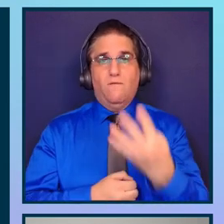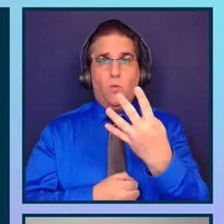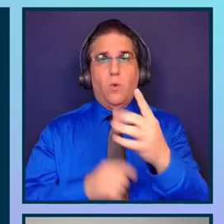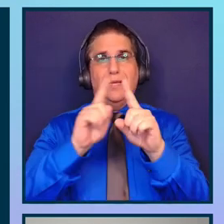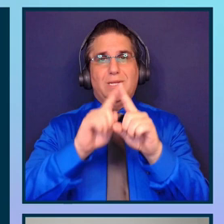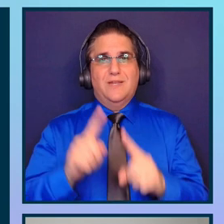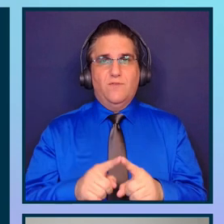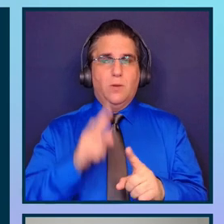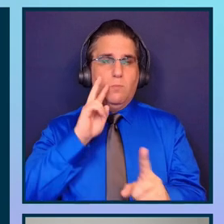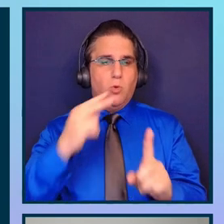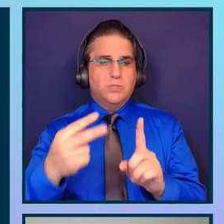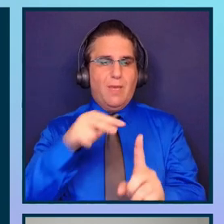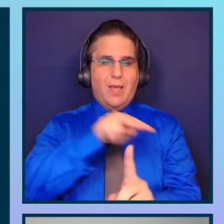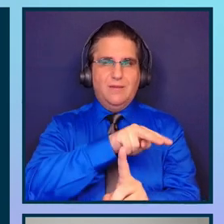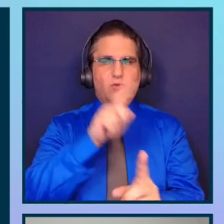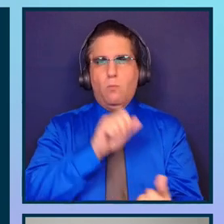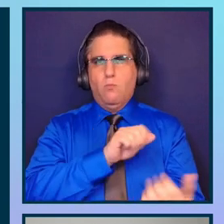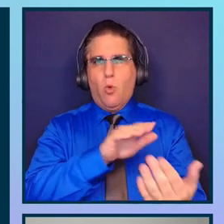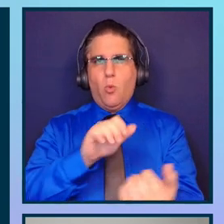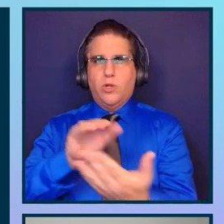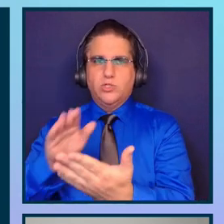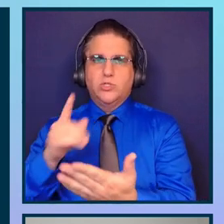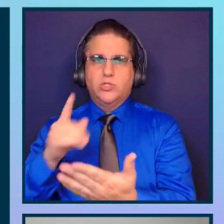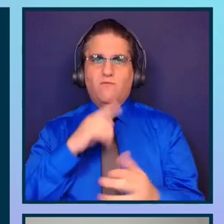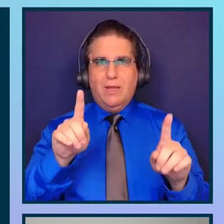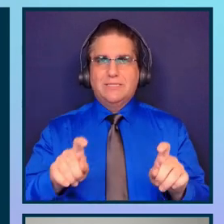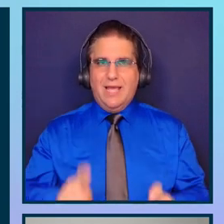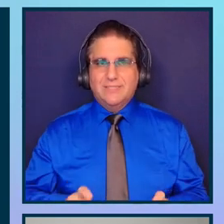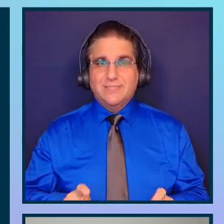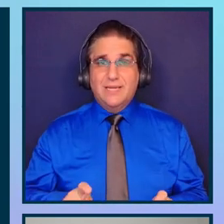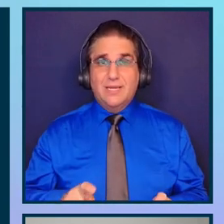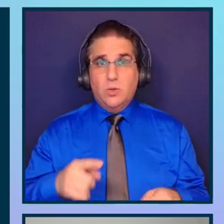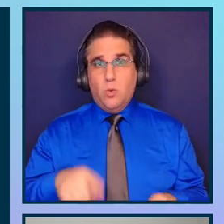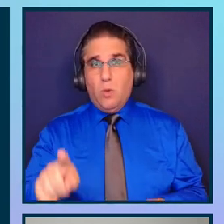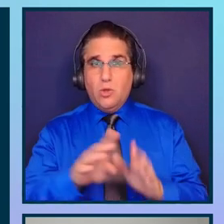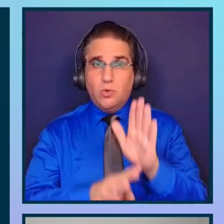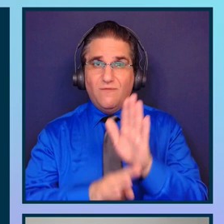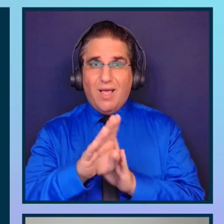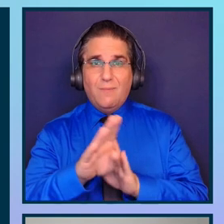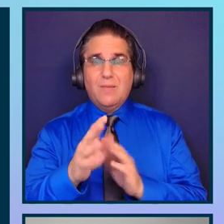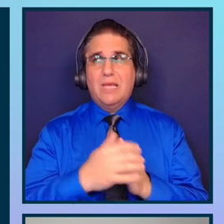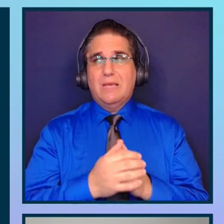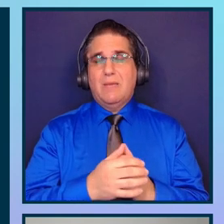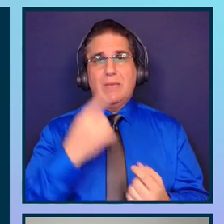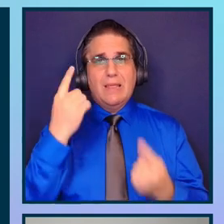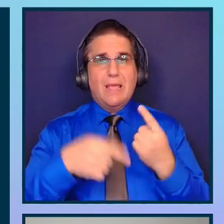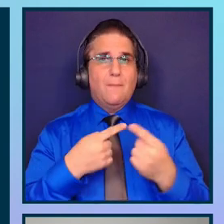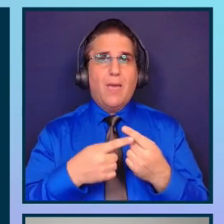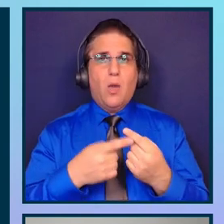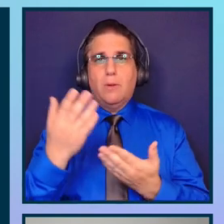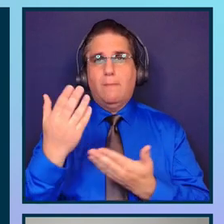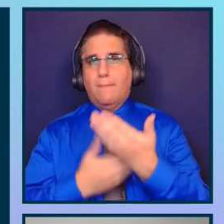perspectives or approaches from testing while you are developing maybe moving to a more manual and automated